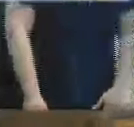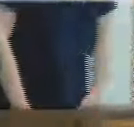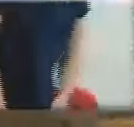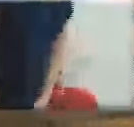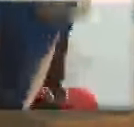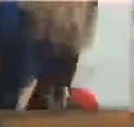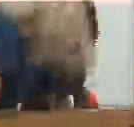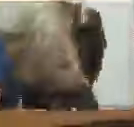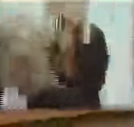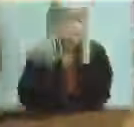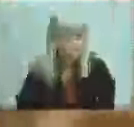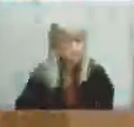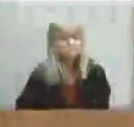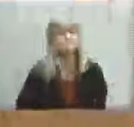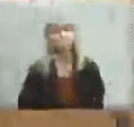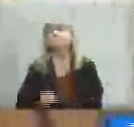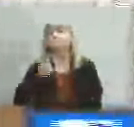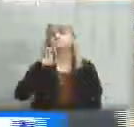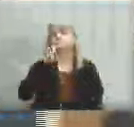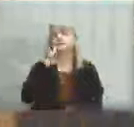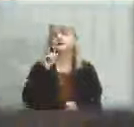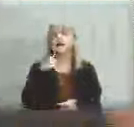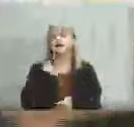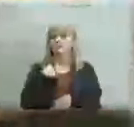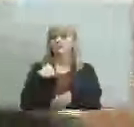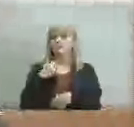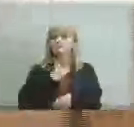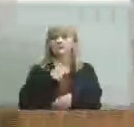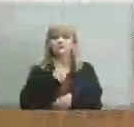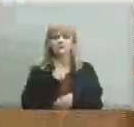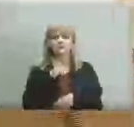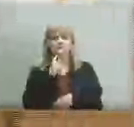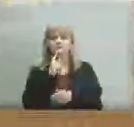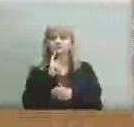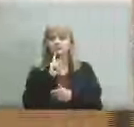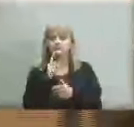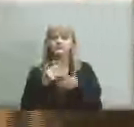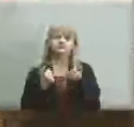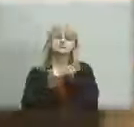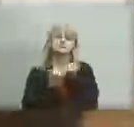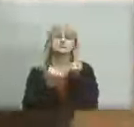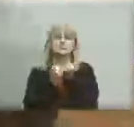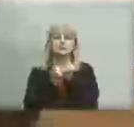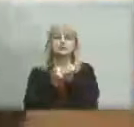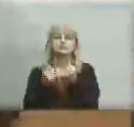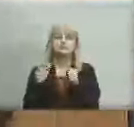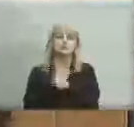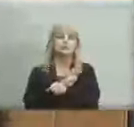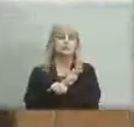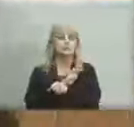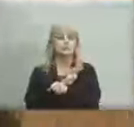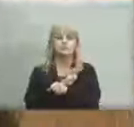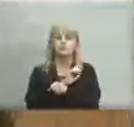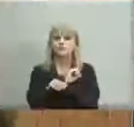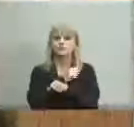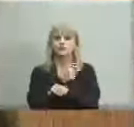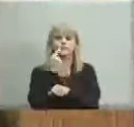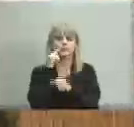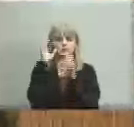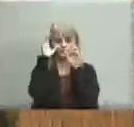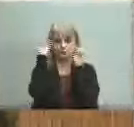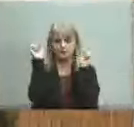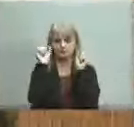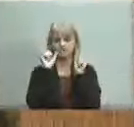well i never have been a big fan of of that full authority for the the superintendent